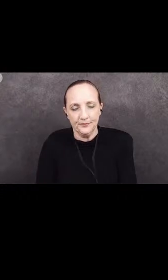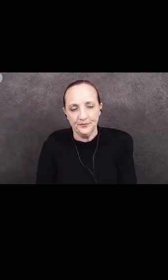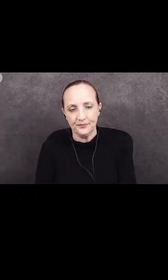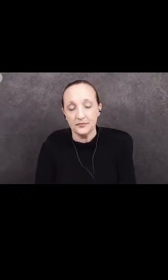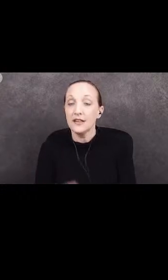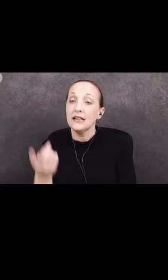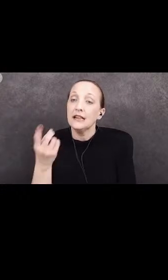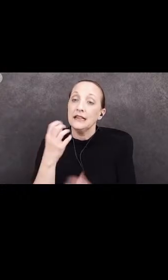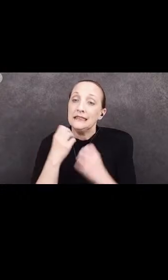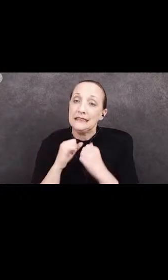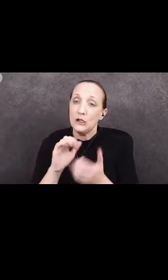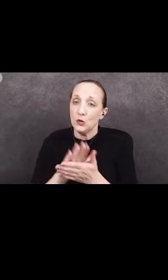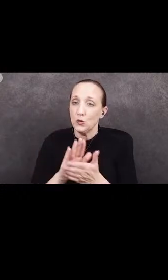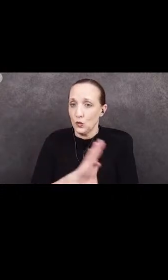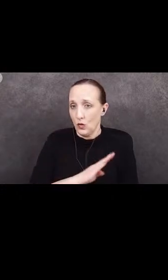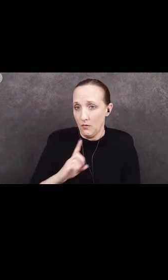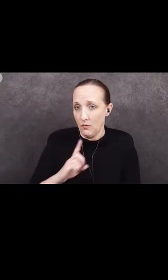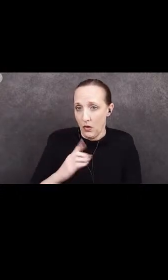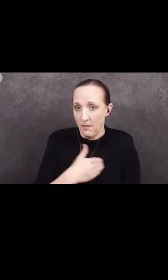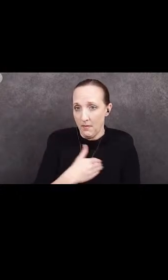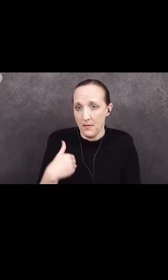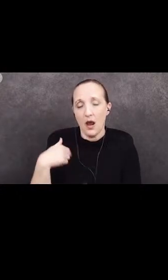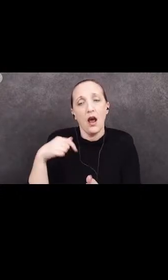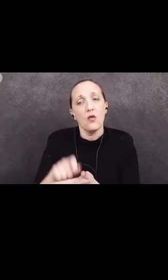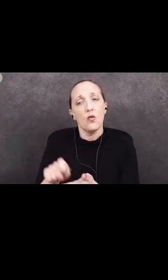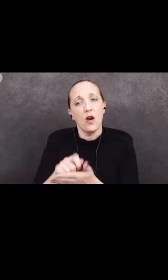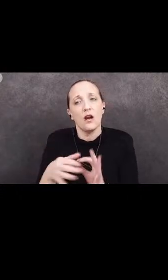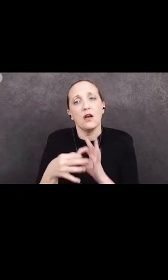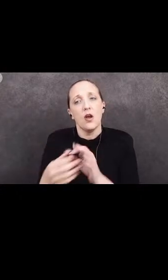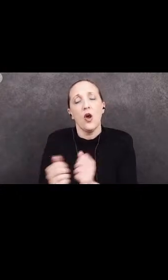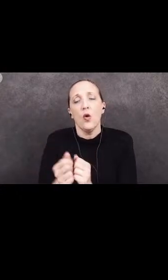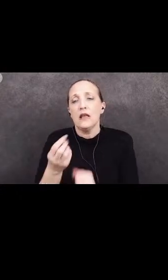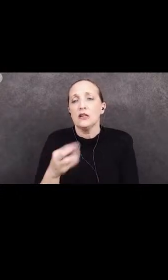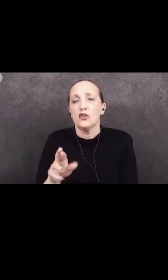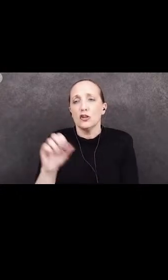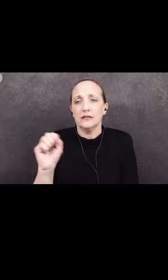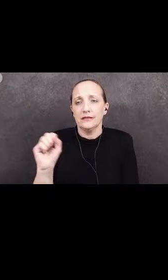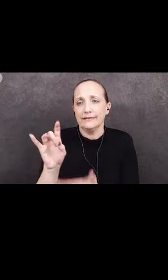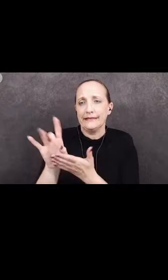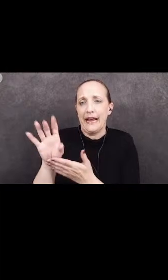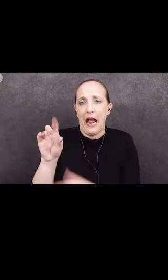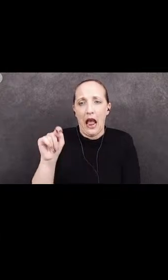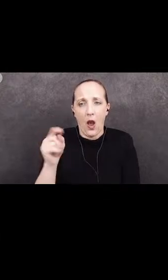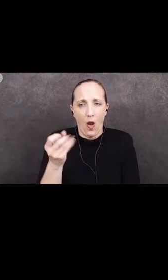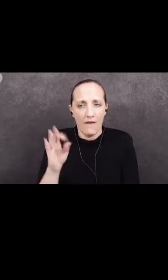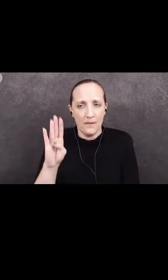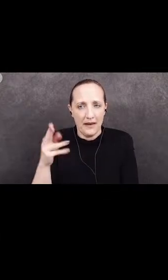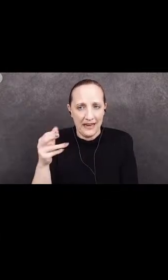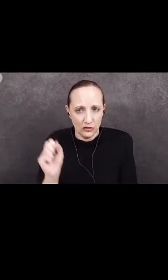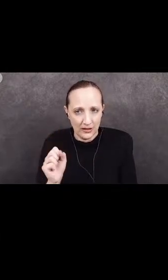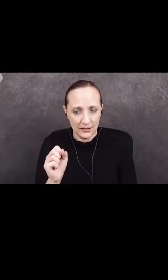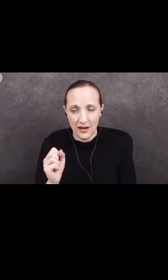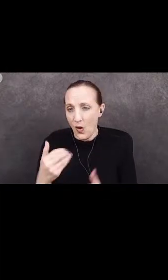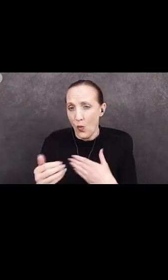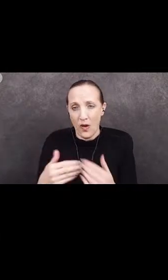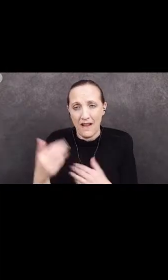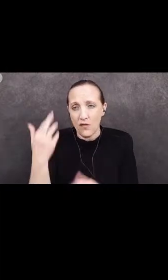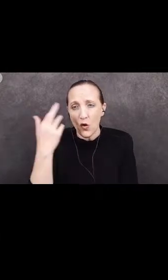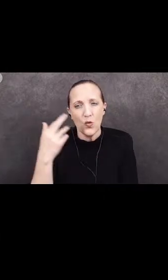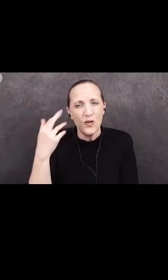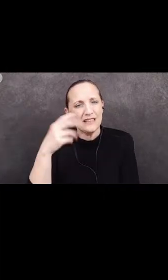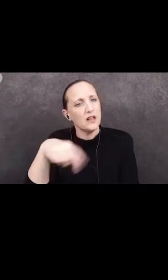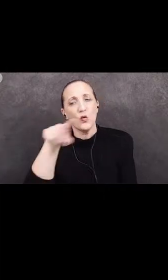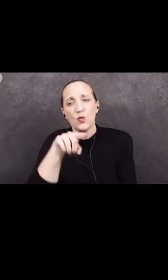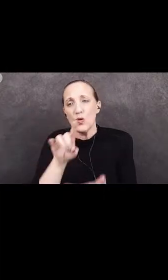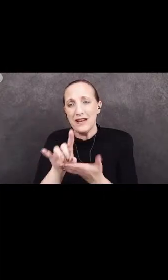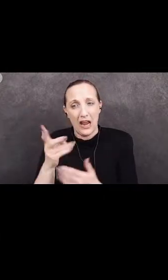Dear school board members. I'm writing this in regards of Dr. Strick-Worda being kicked out of Bloomington High. For whatever reasons, you guys are kicking her out